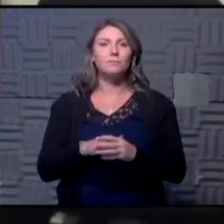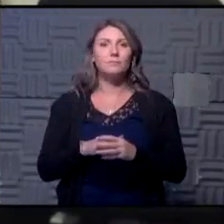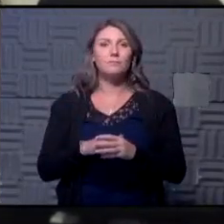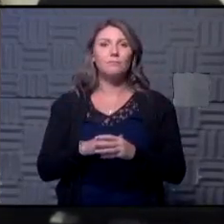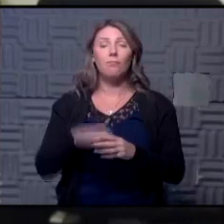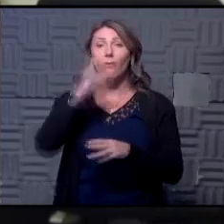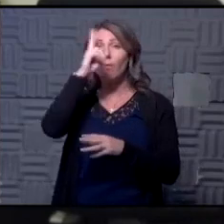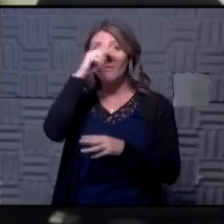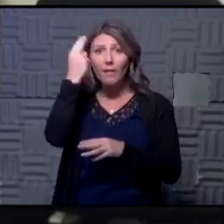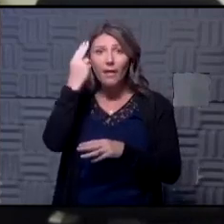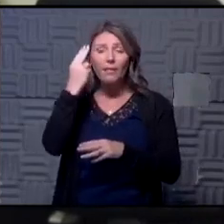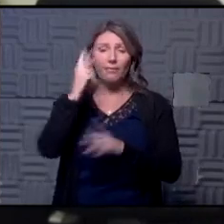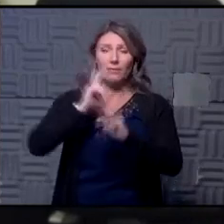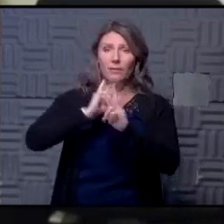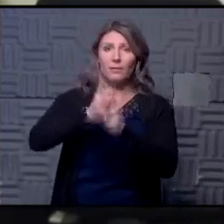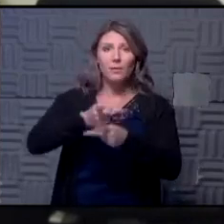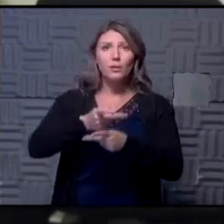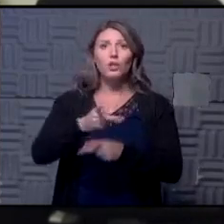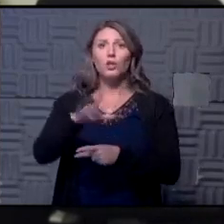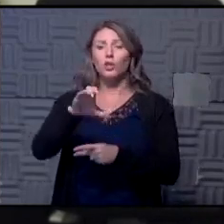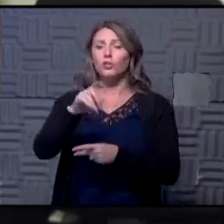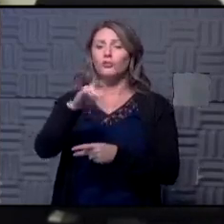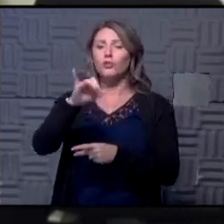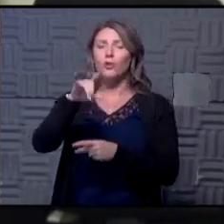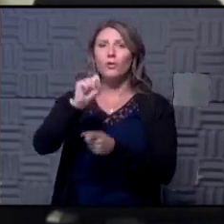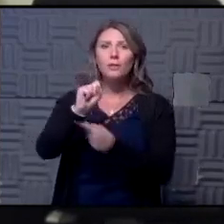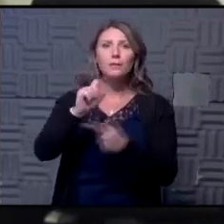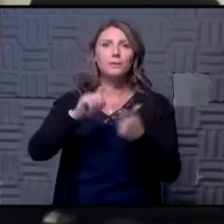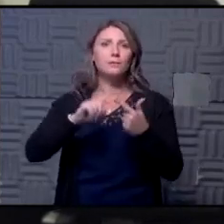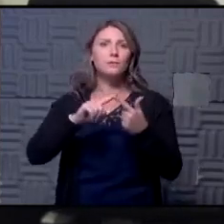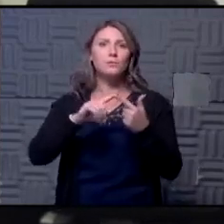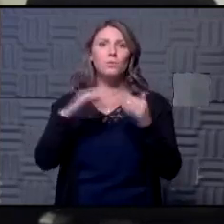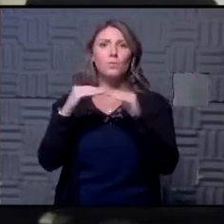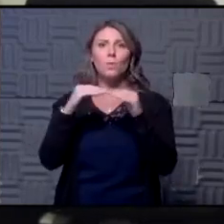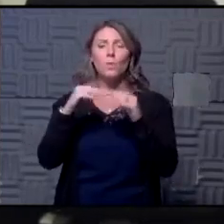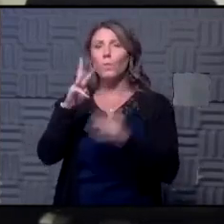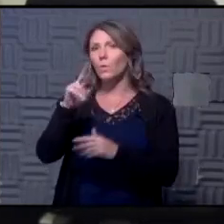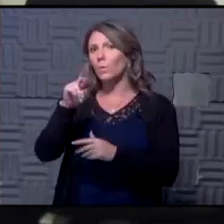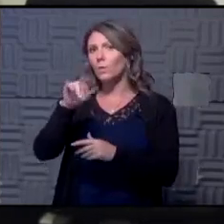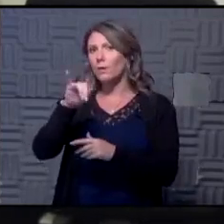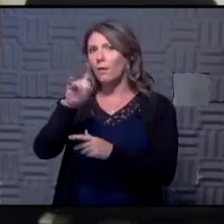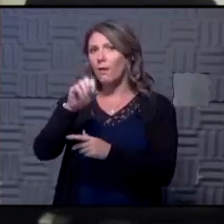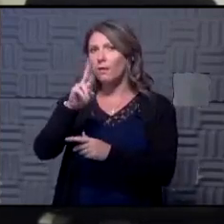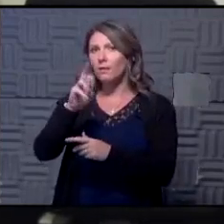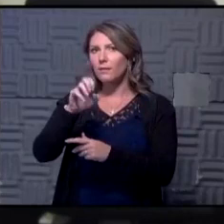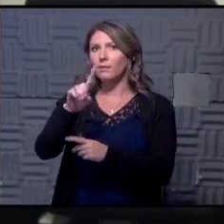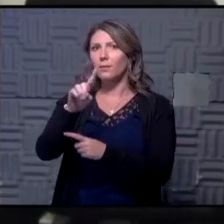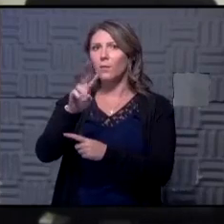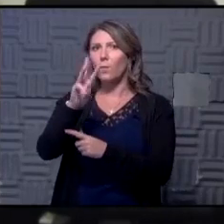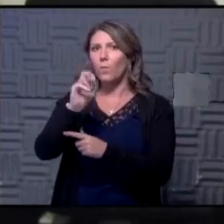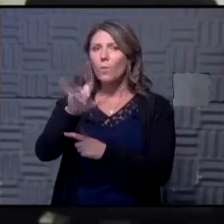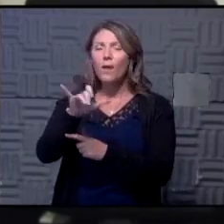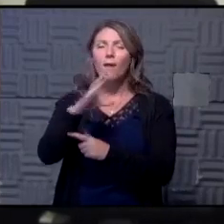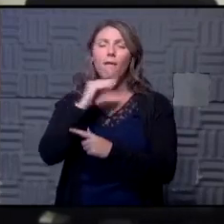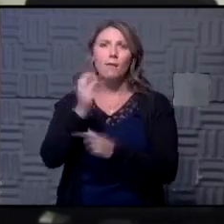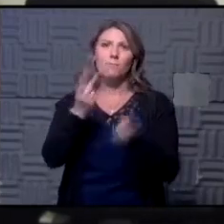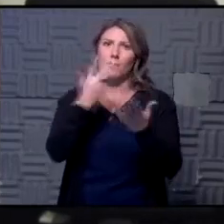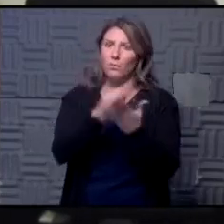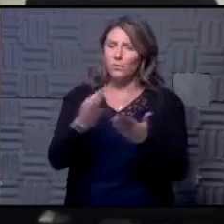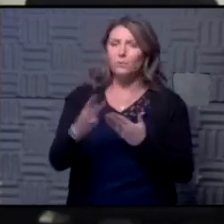Charities is one United Way has resources as well and there are a number of others too